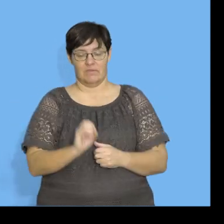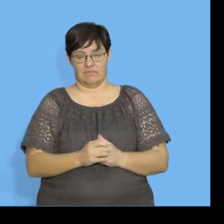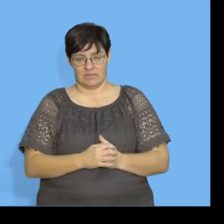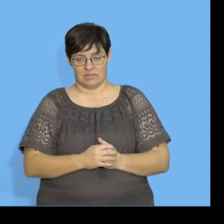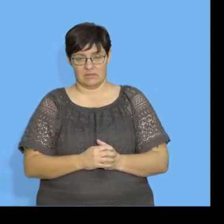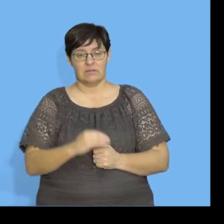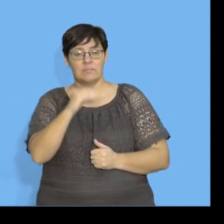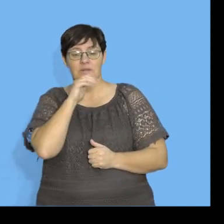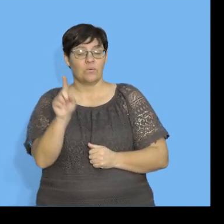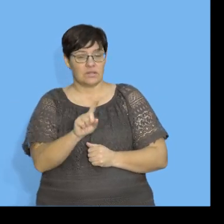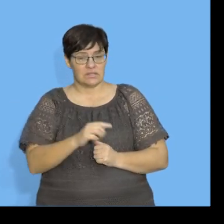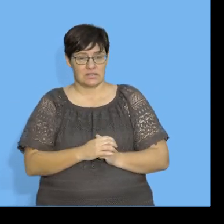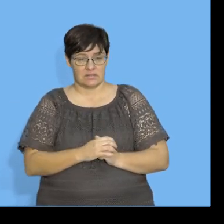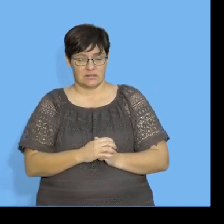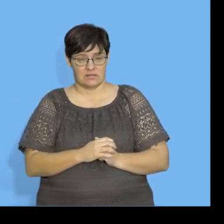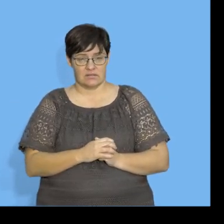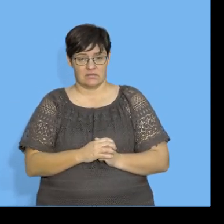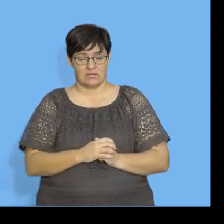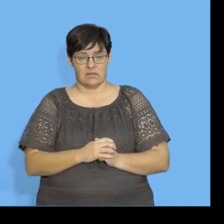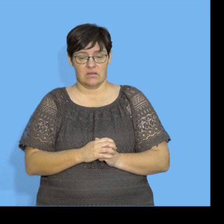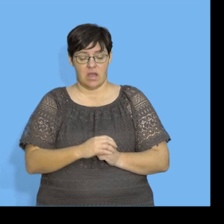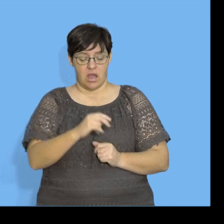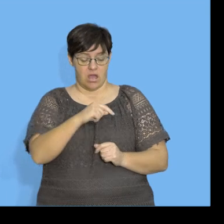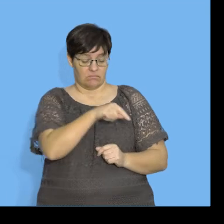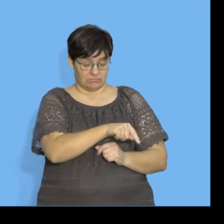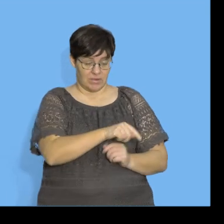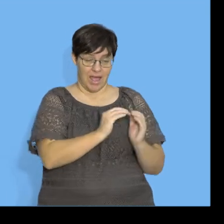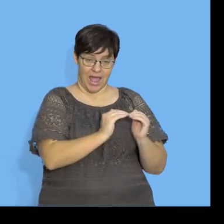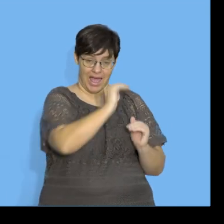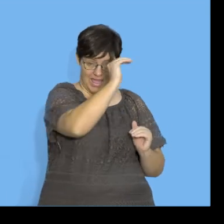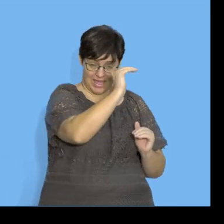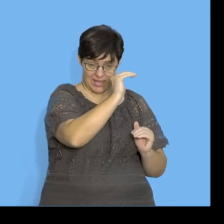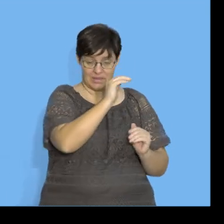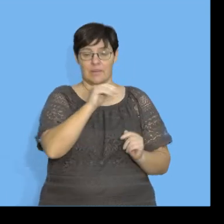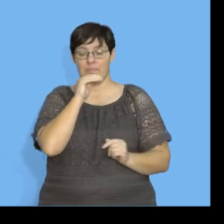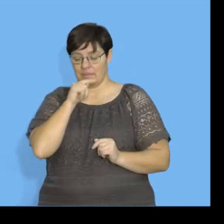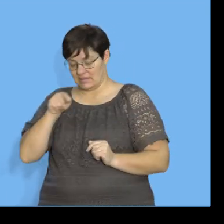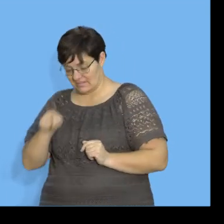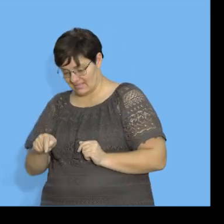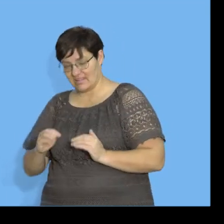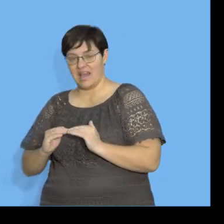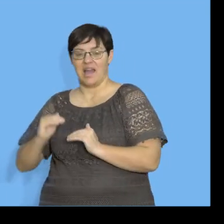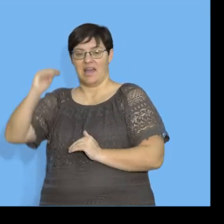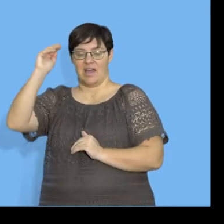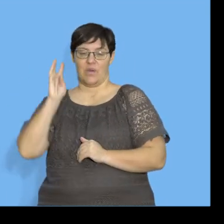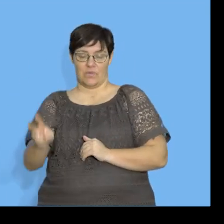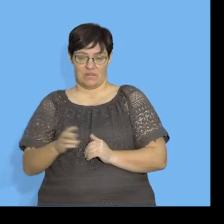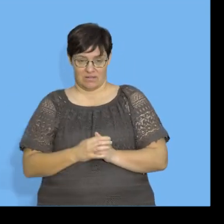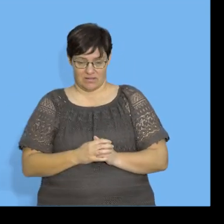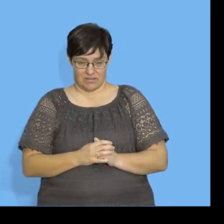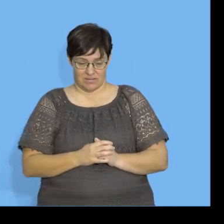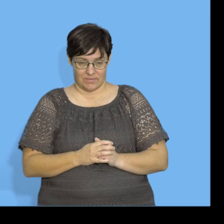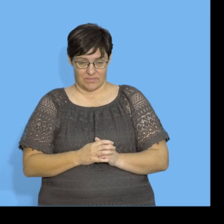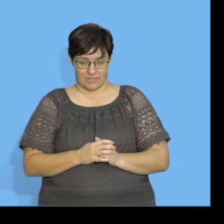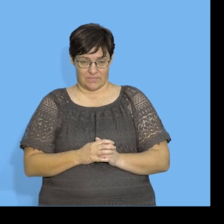This means that the higher your resting heart rate, the higher your peak heart